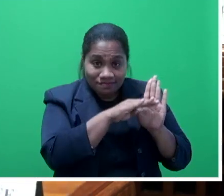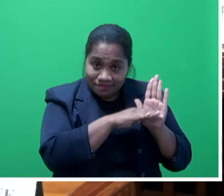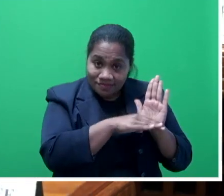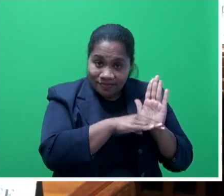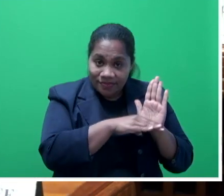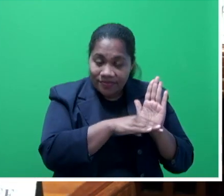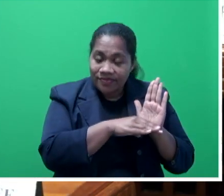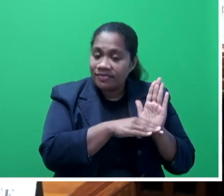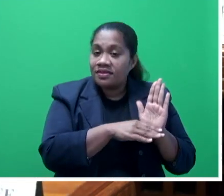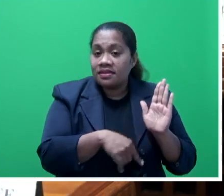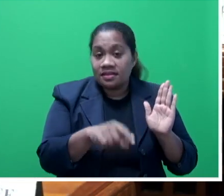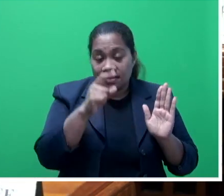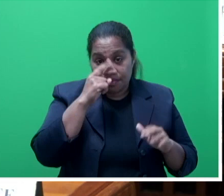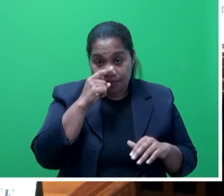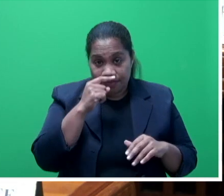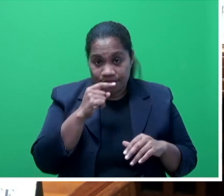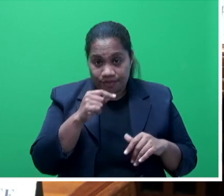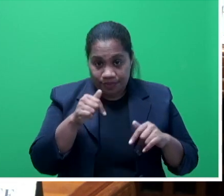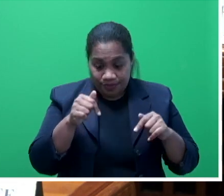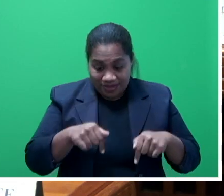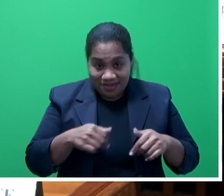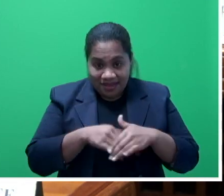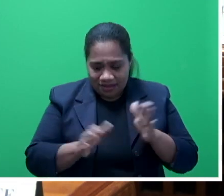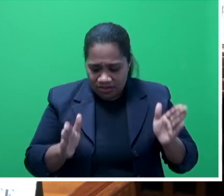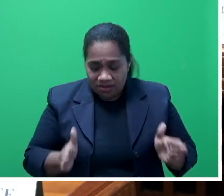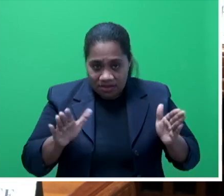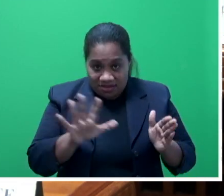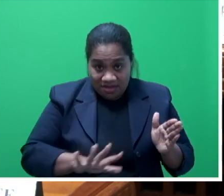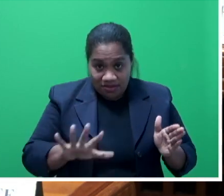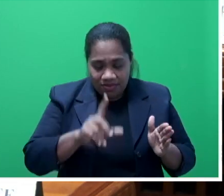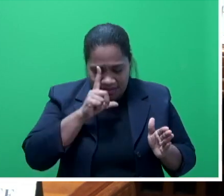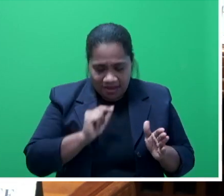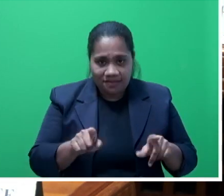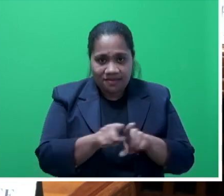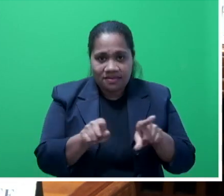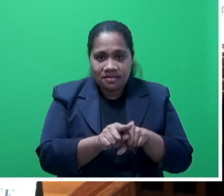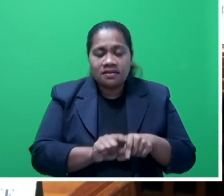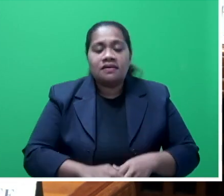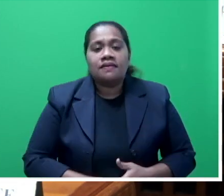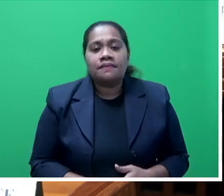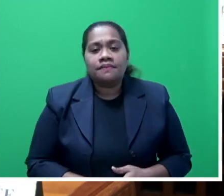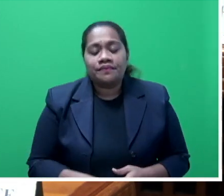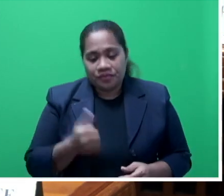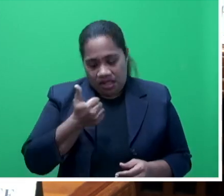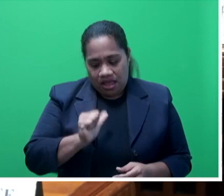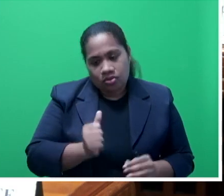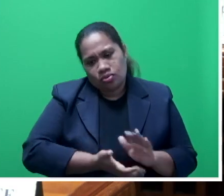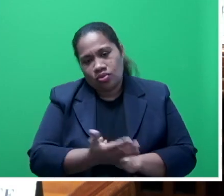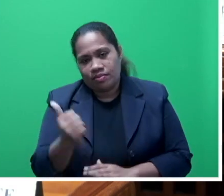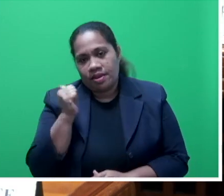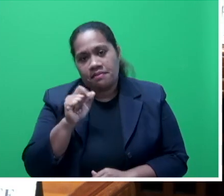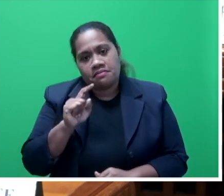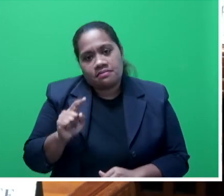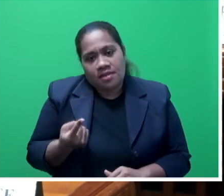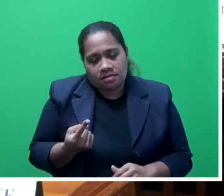also here in the containment areas can also be allowed to go back, but of course